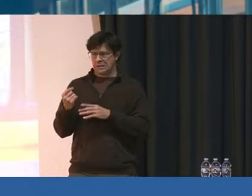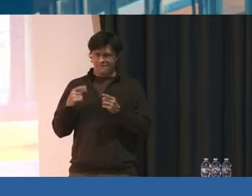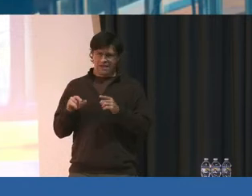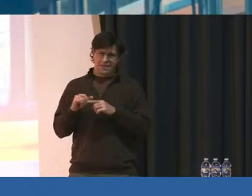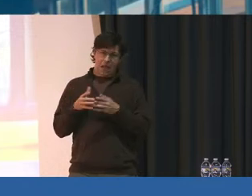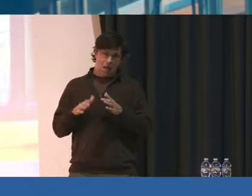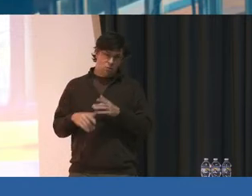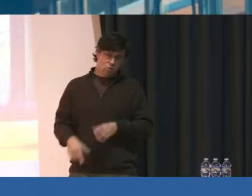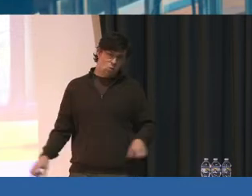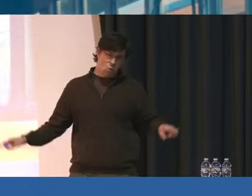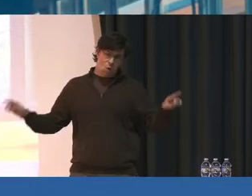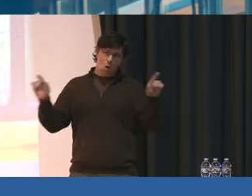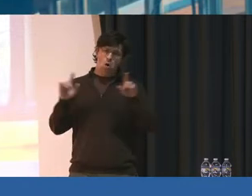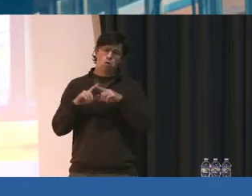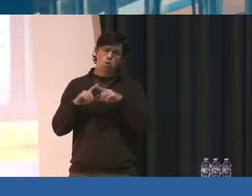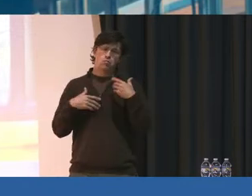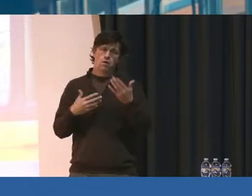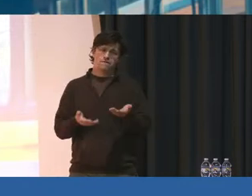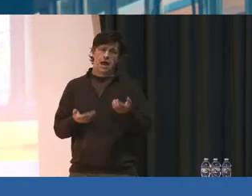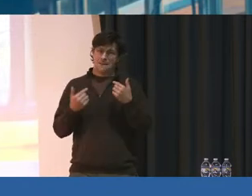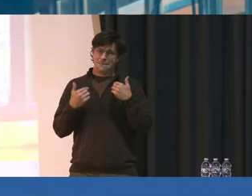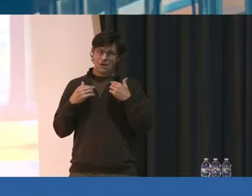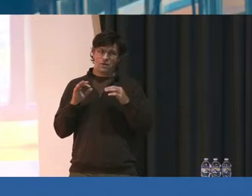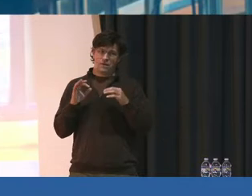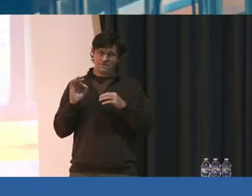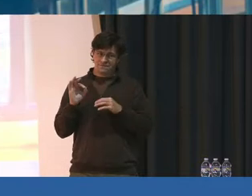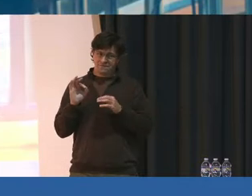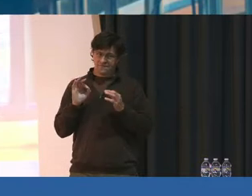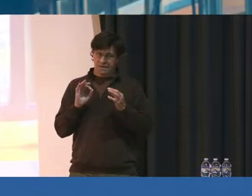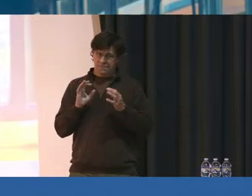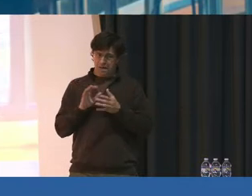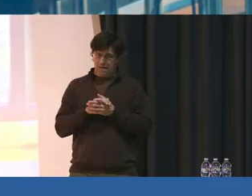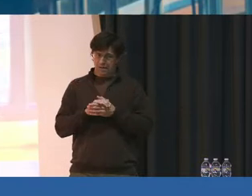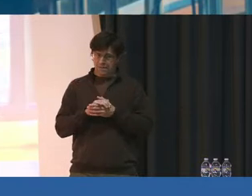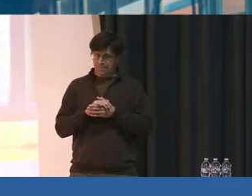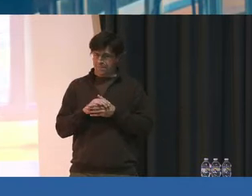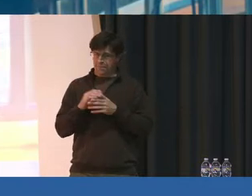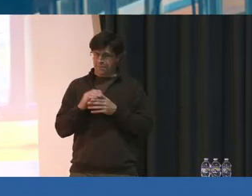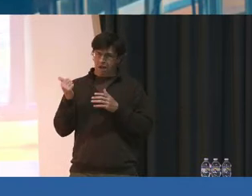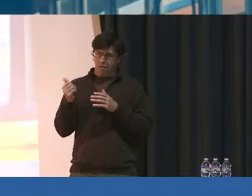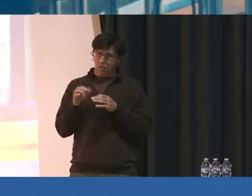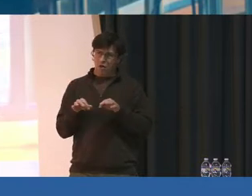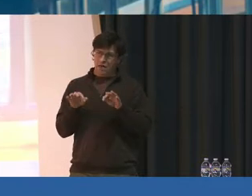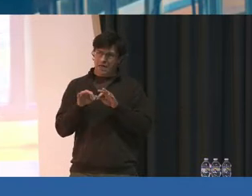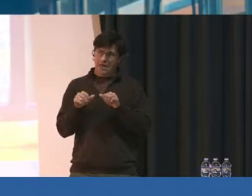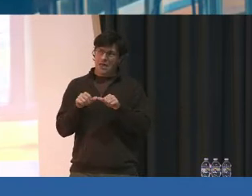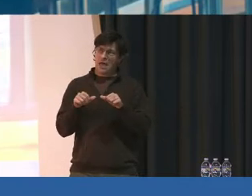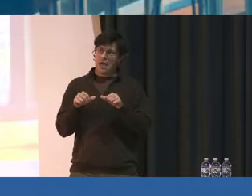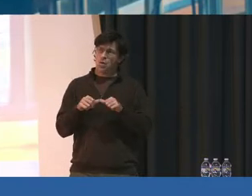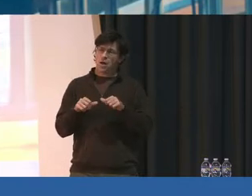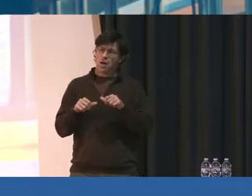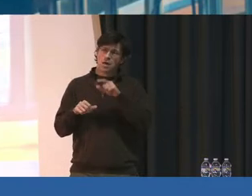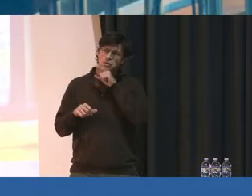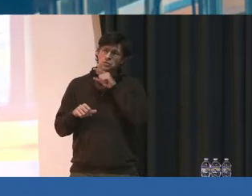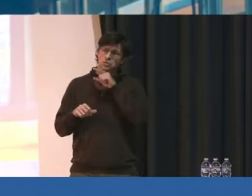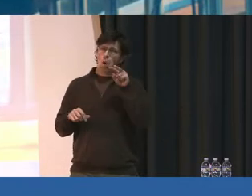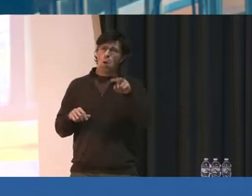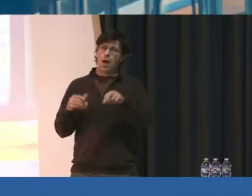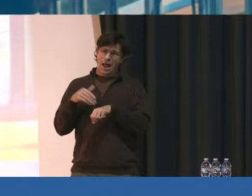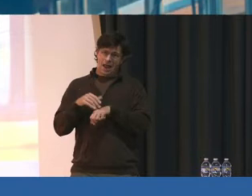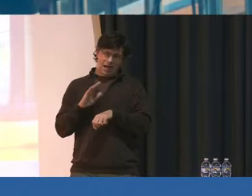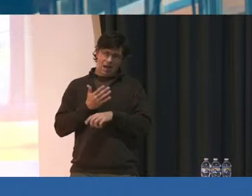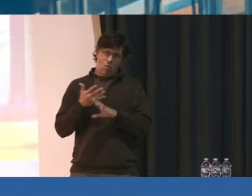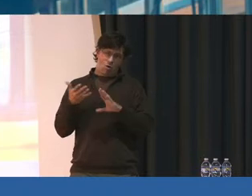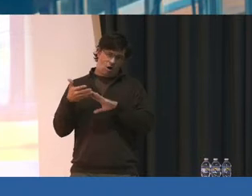all to provide me with feedback. Another key area is really looking at our